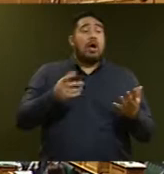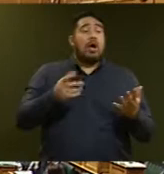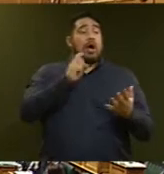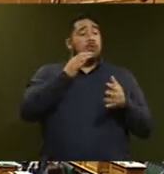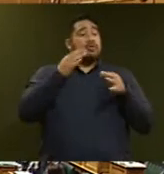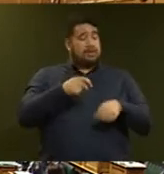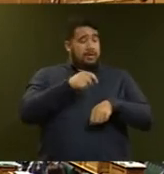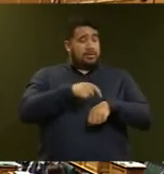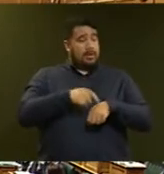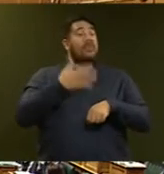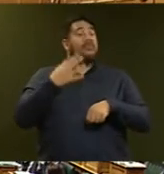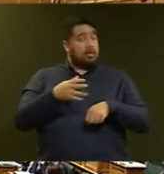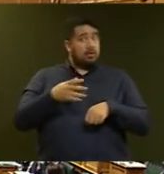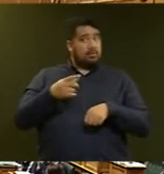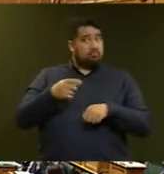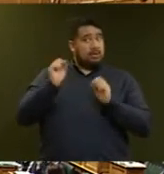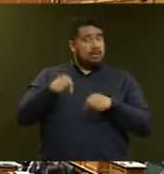when that is.